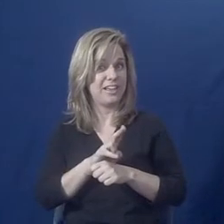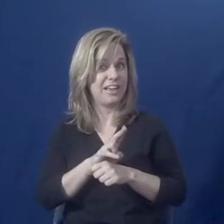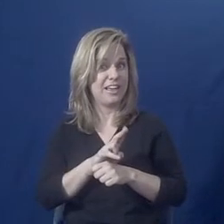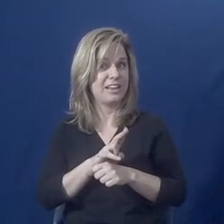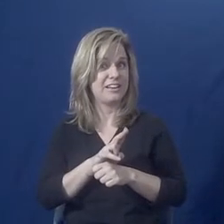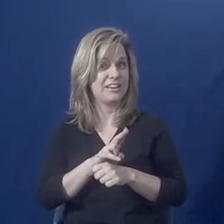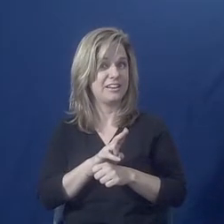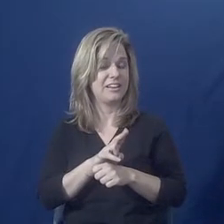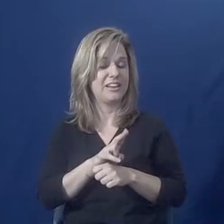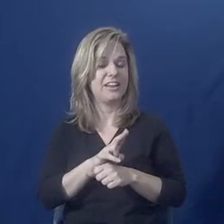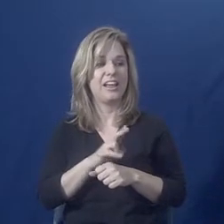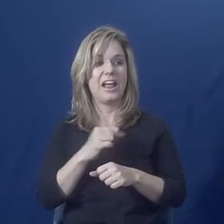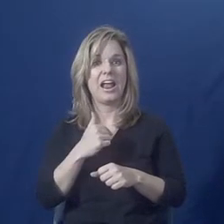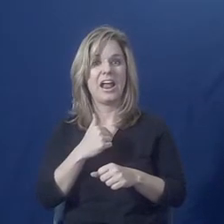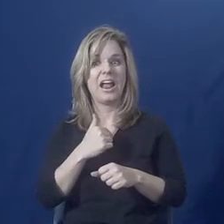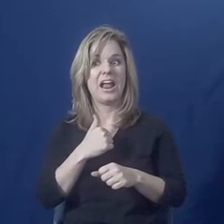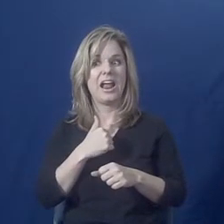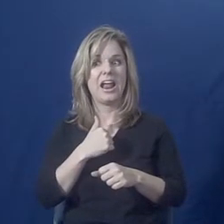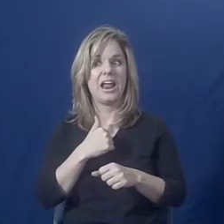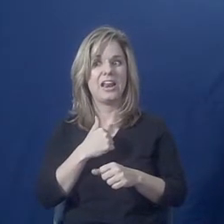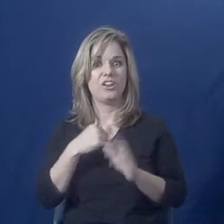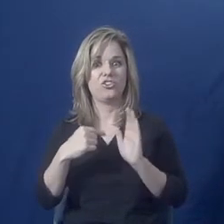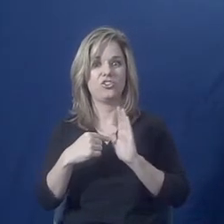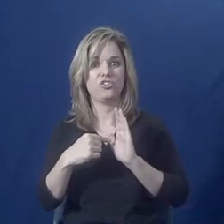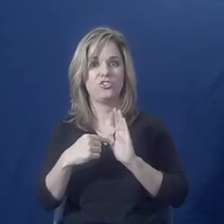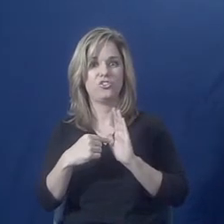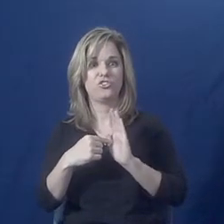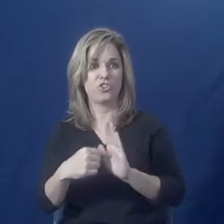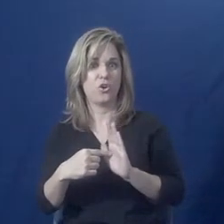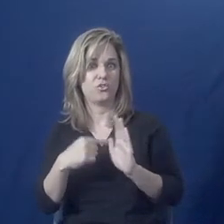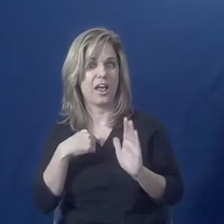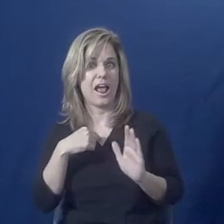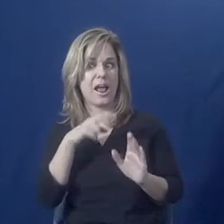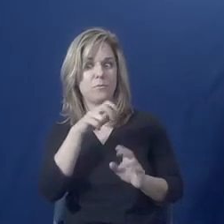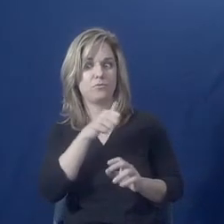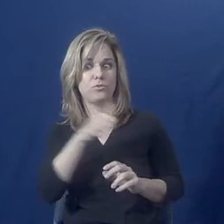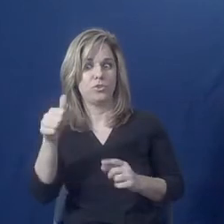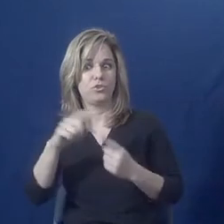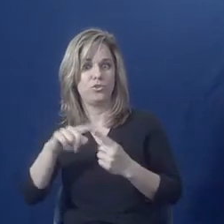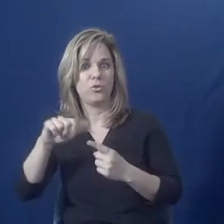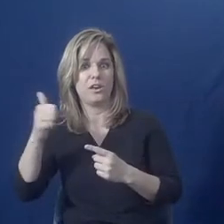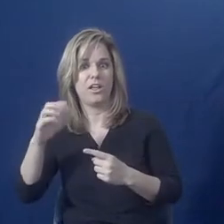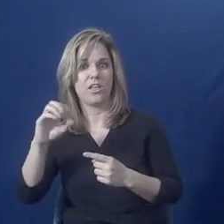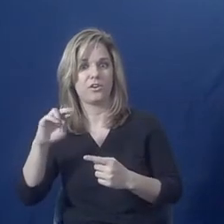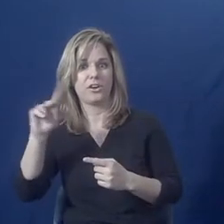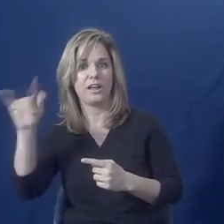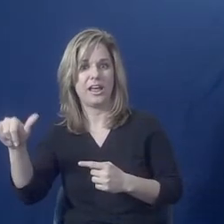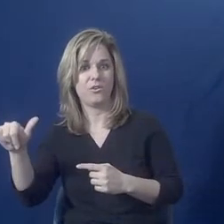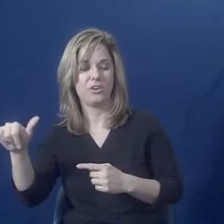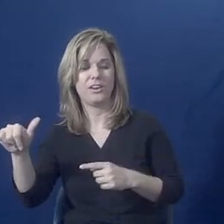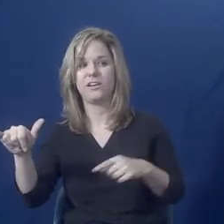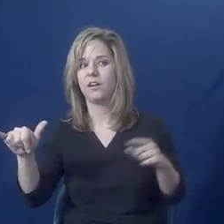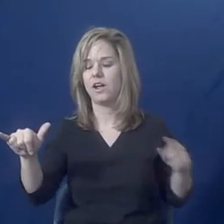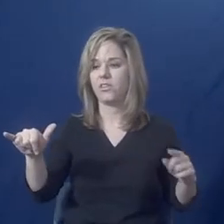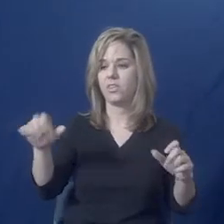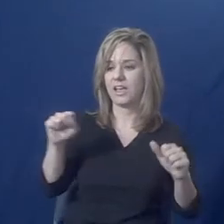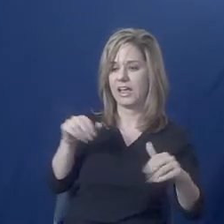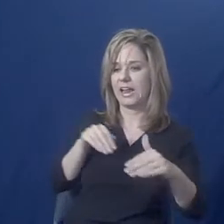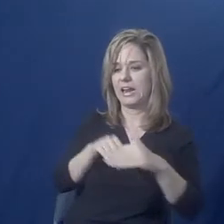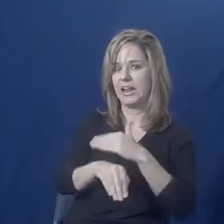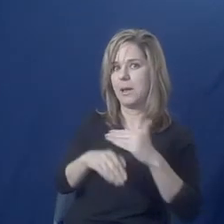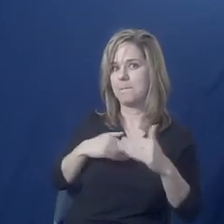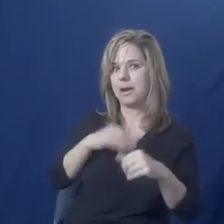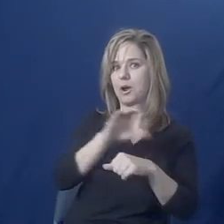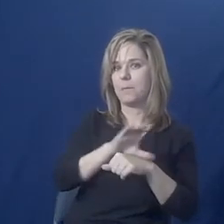abuser has access to that online account, it can also be used to track where I've been. So knowing whether or not